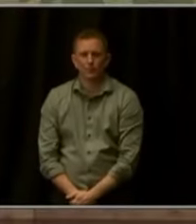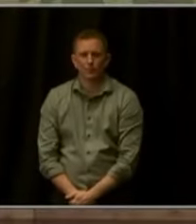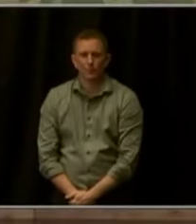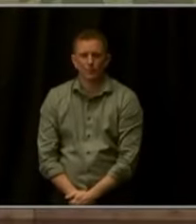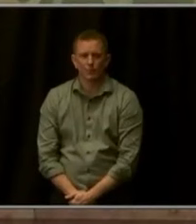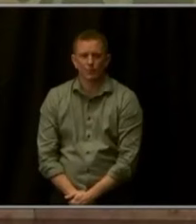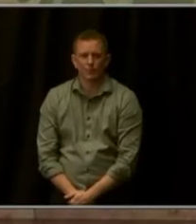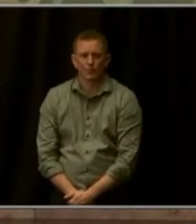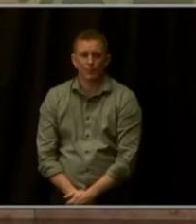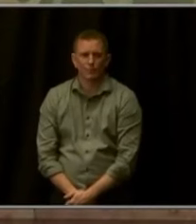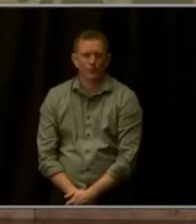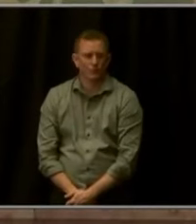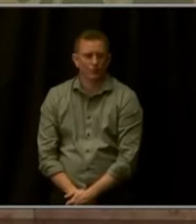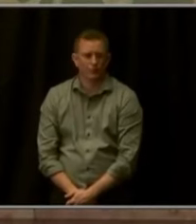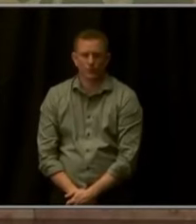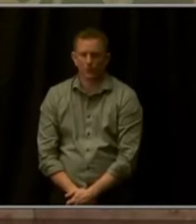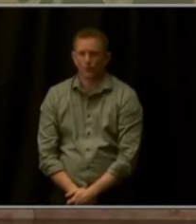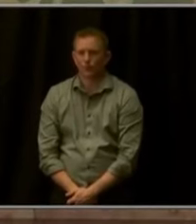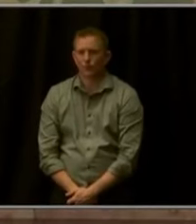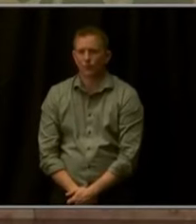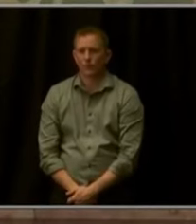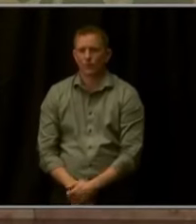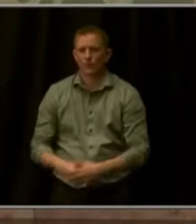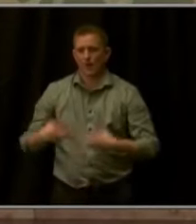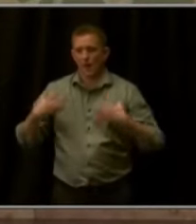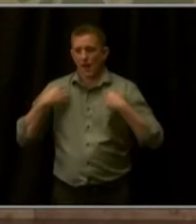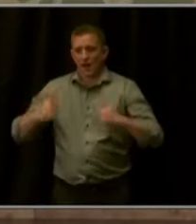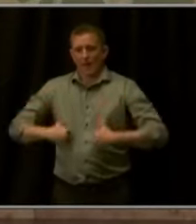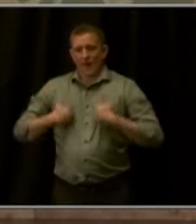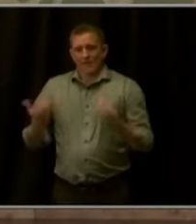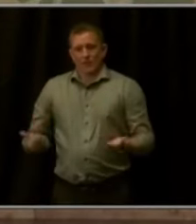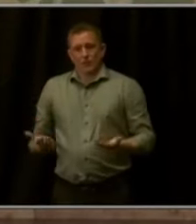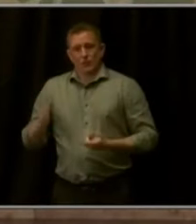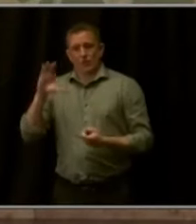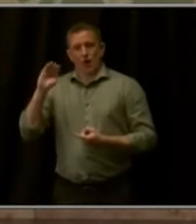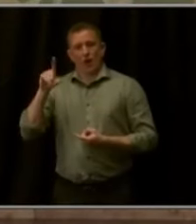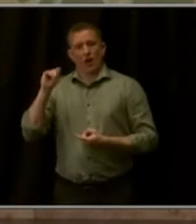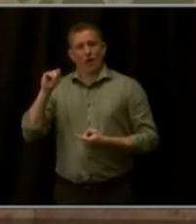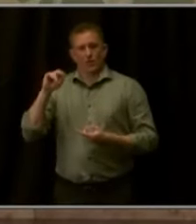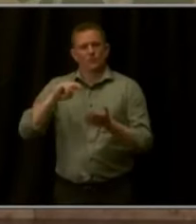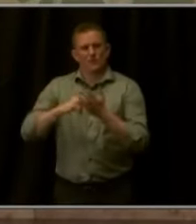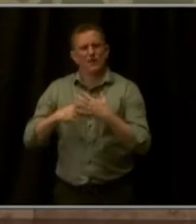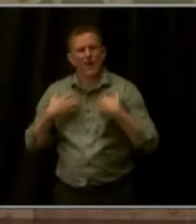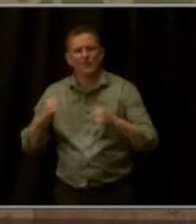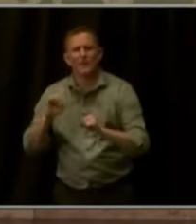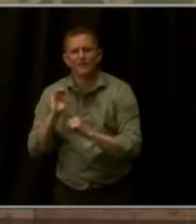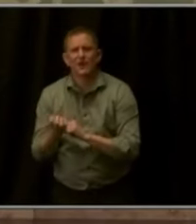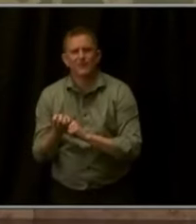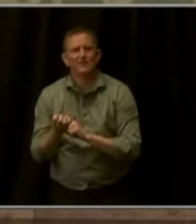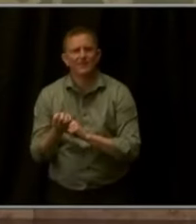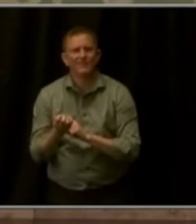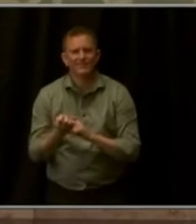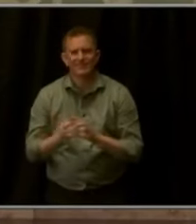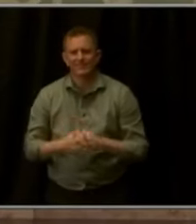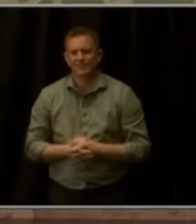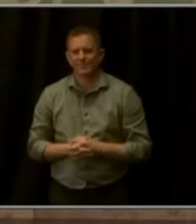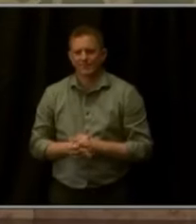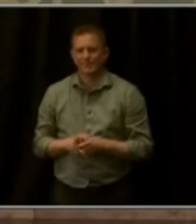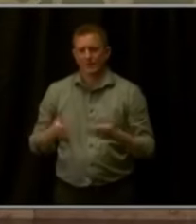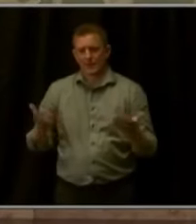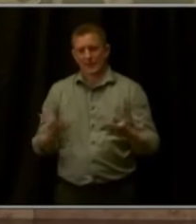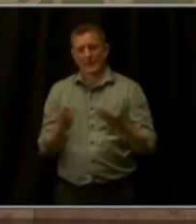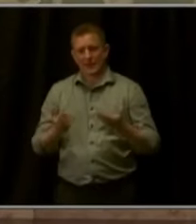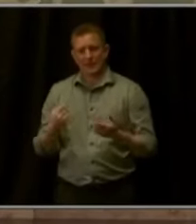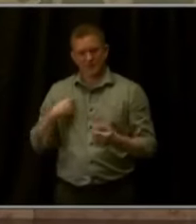Part of a healthy life means a healthy environment and here in Colorado we're an example to the nation of how to protect the